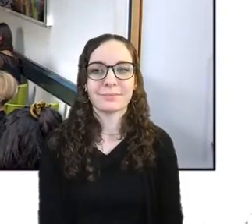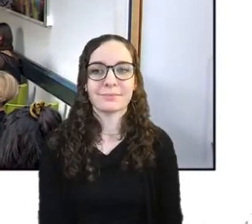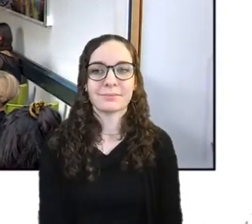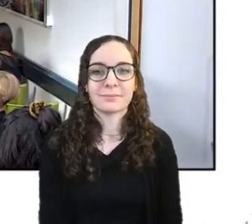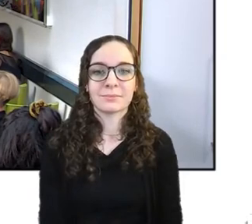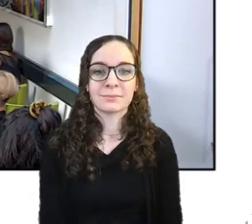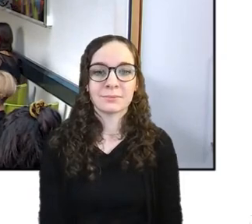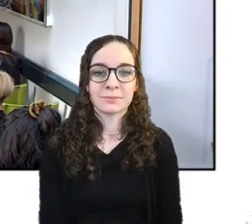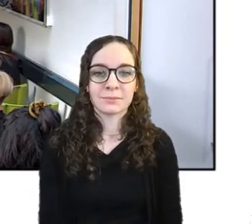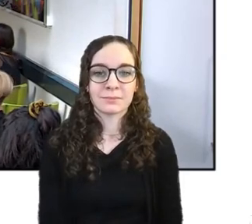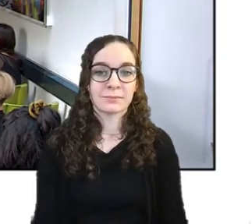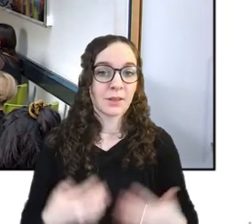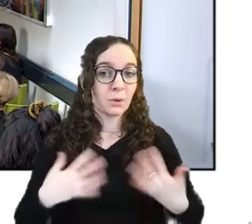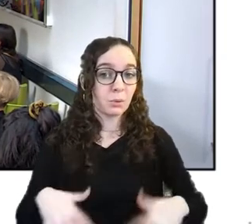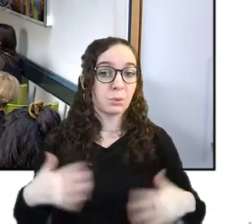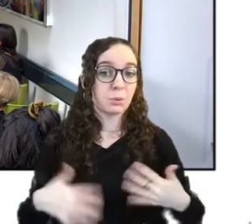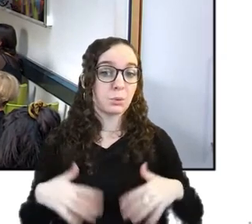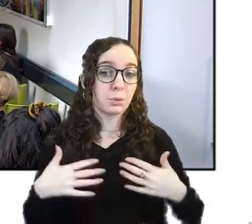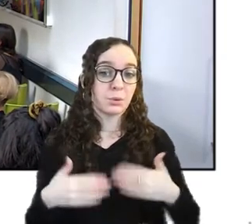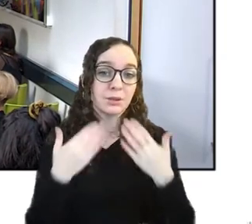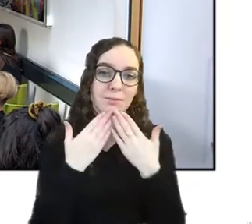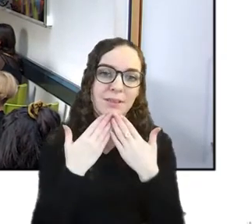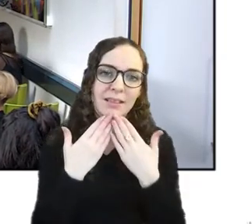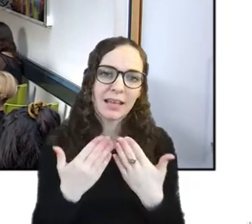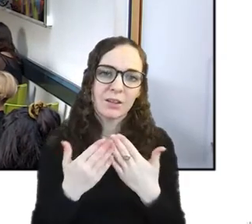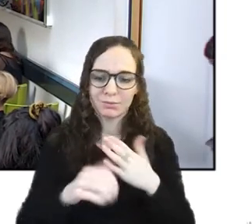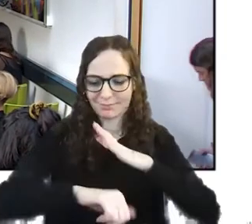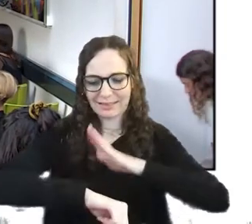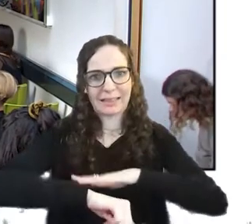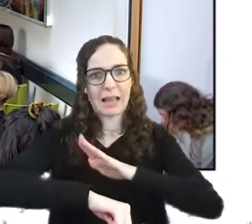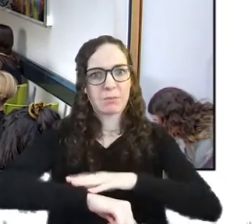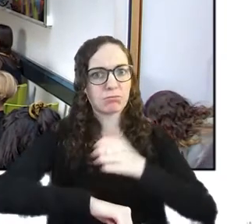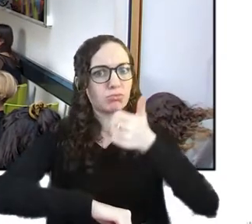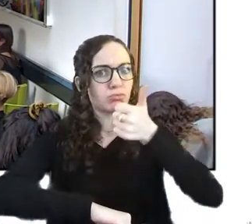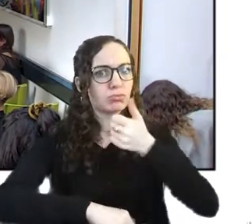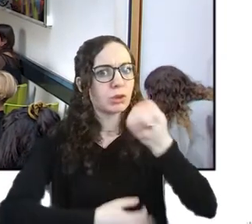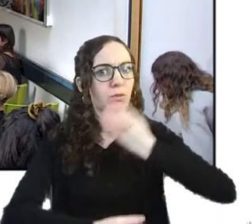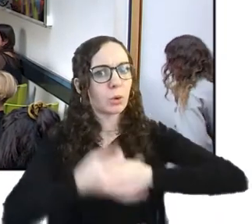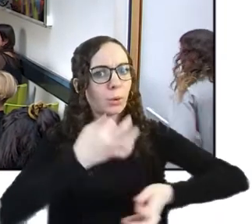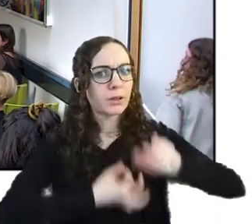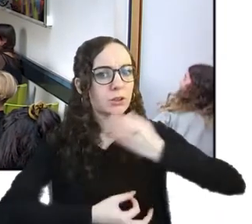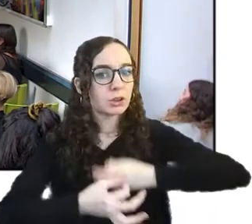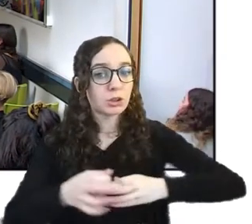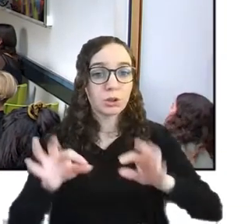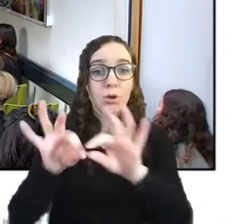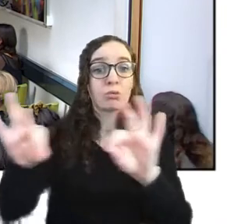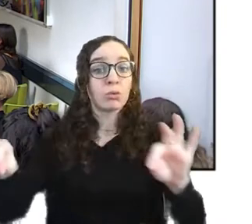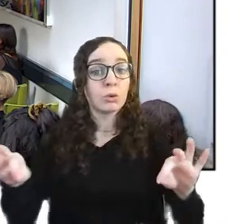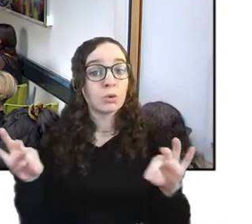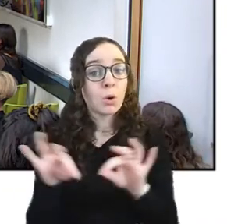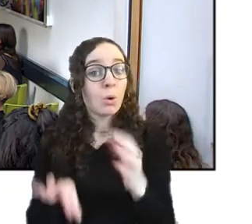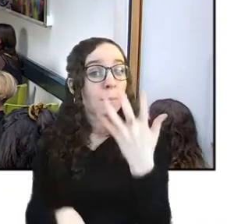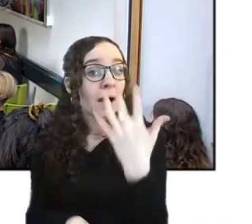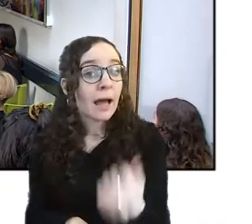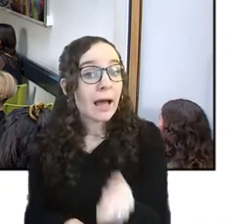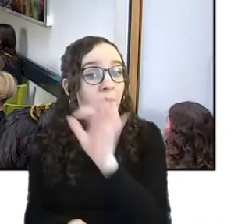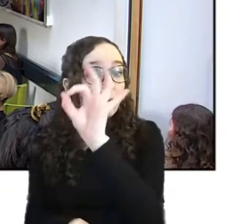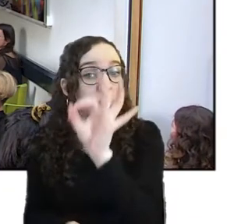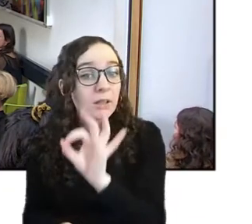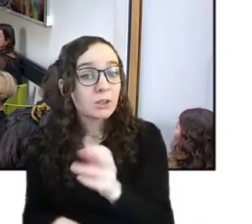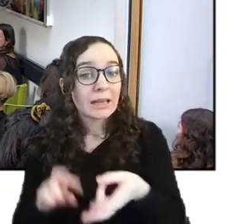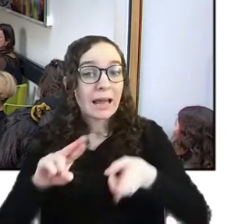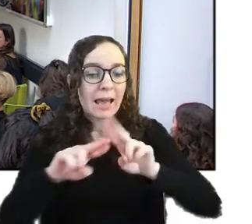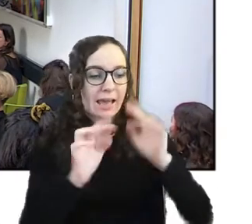all right thank you very much uh we've got plenty of time for questions does anyone in the room have a question if you're watching online stick it in the youtube chat and